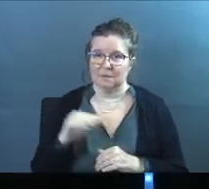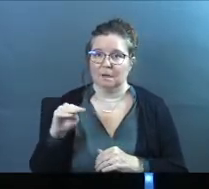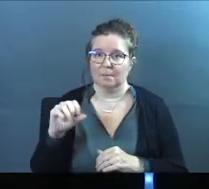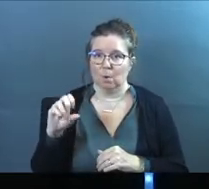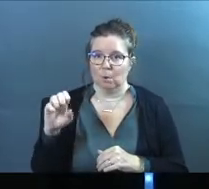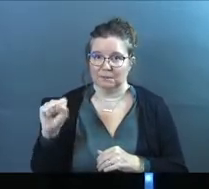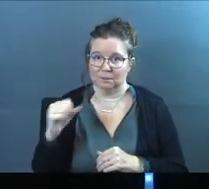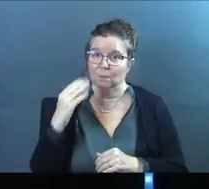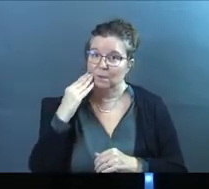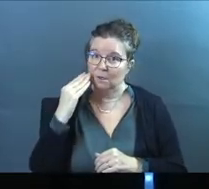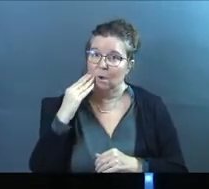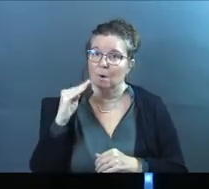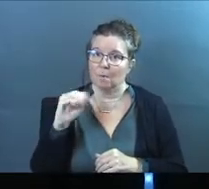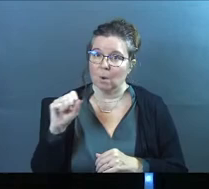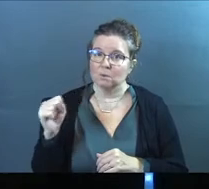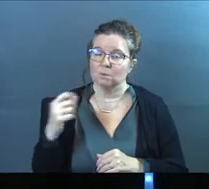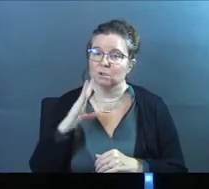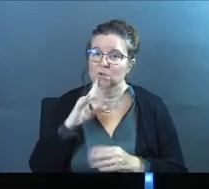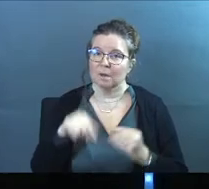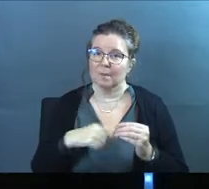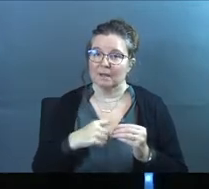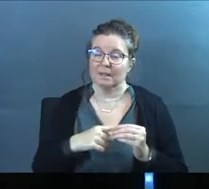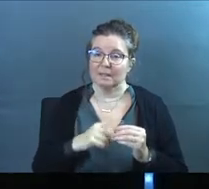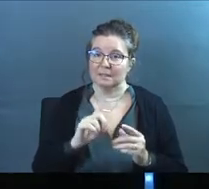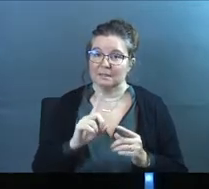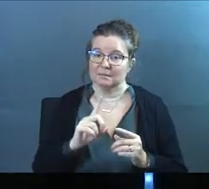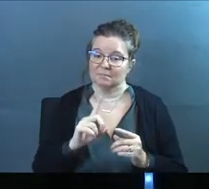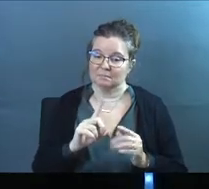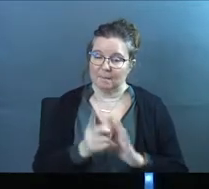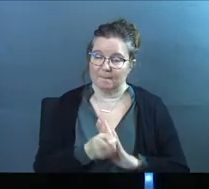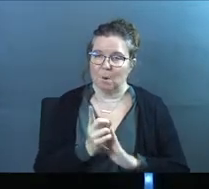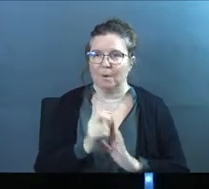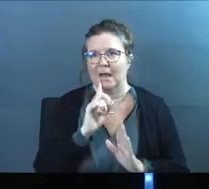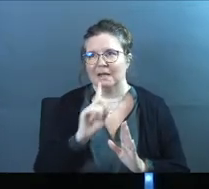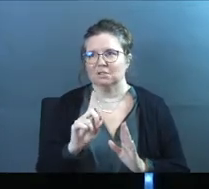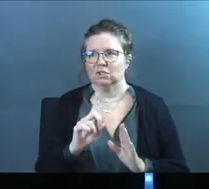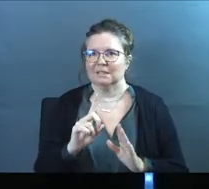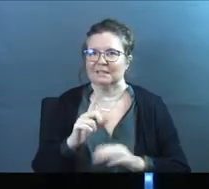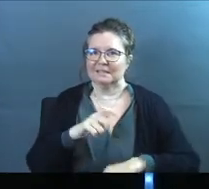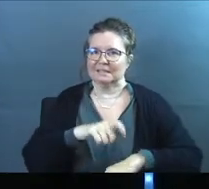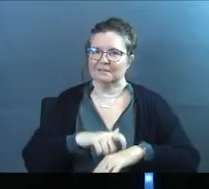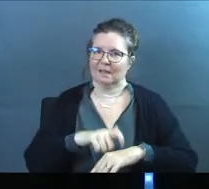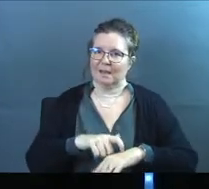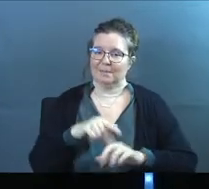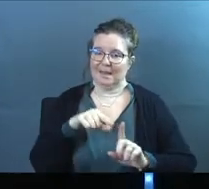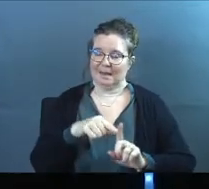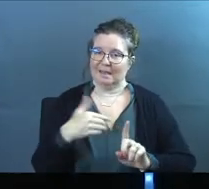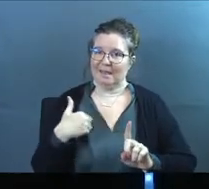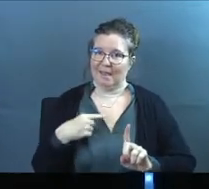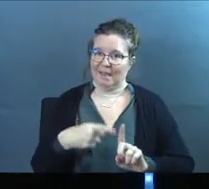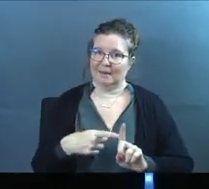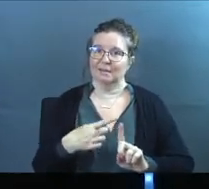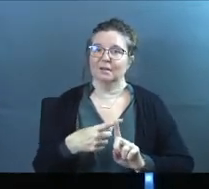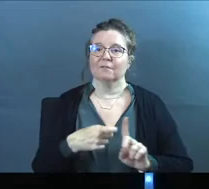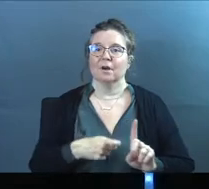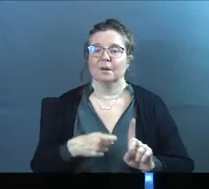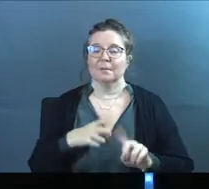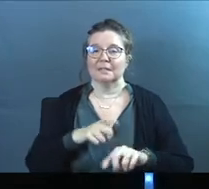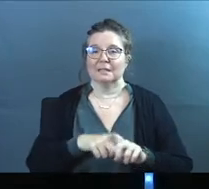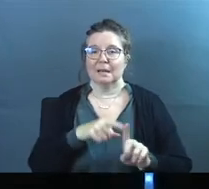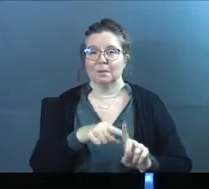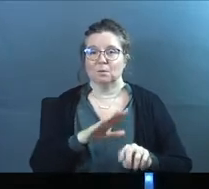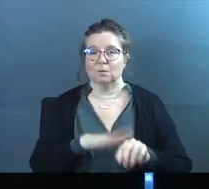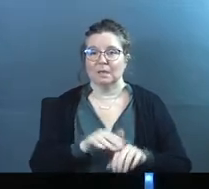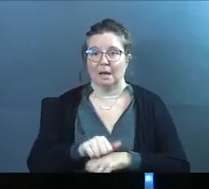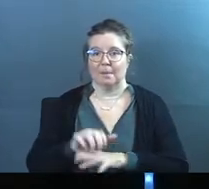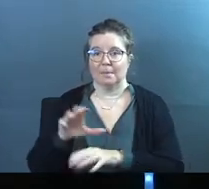Moses, right? We know Moses. So we're going to talk about this moment, or actually this kind of season that Moses had. And this comes from the time that